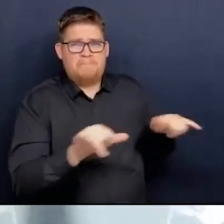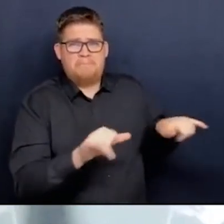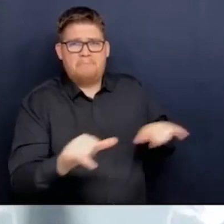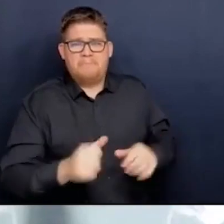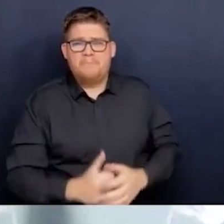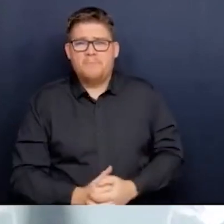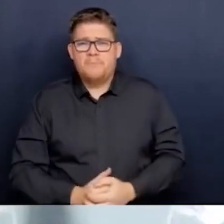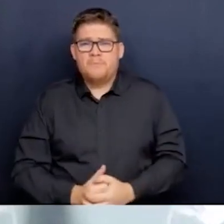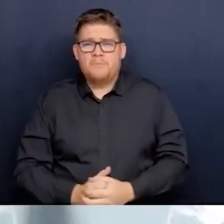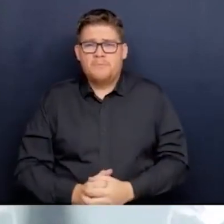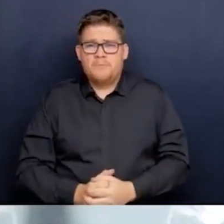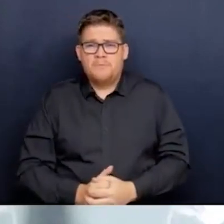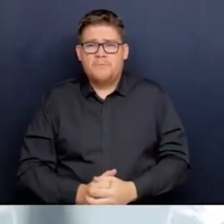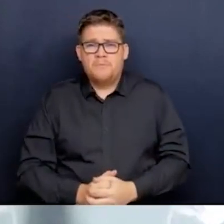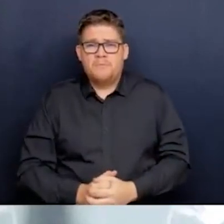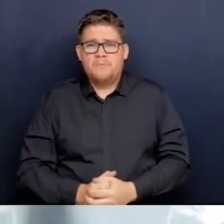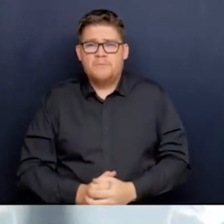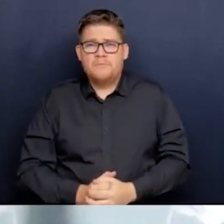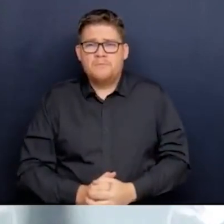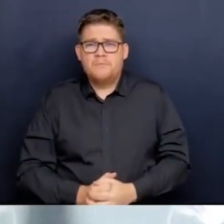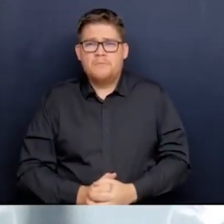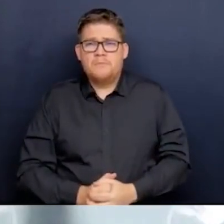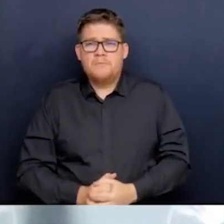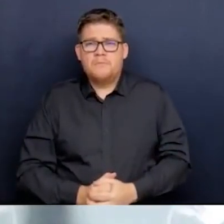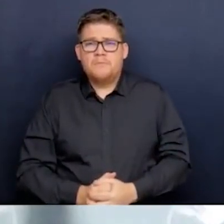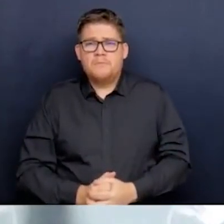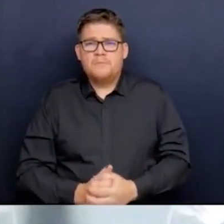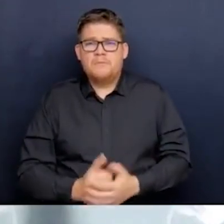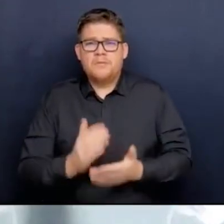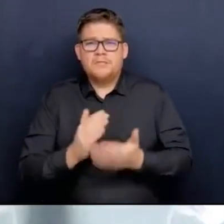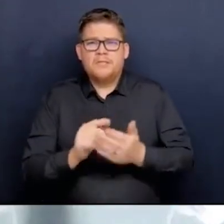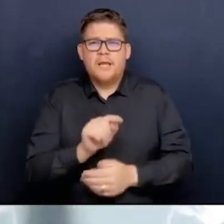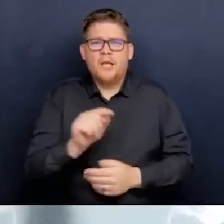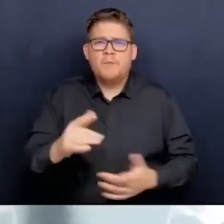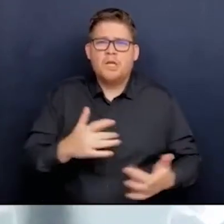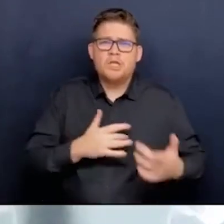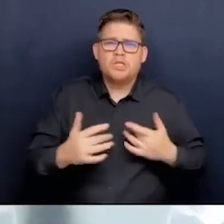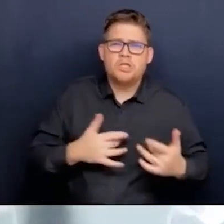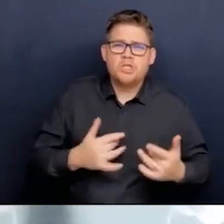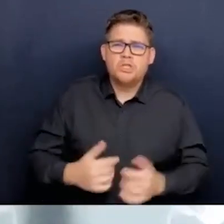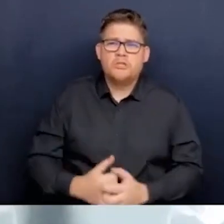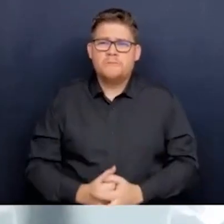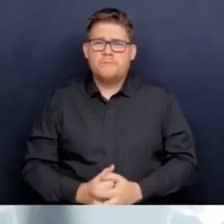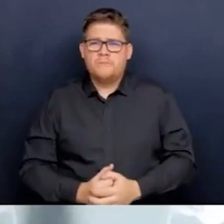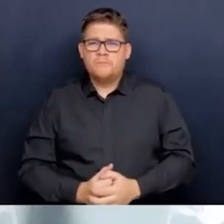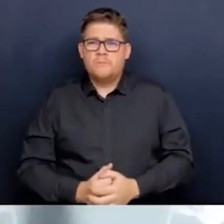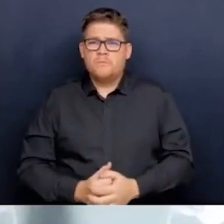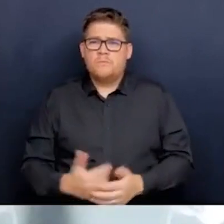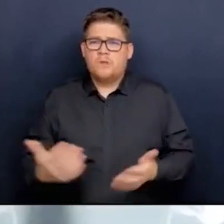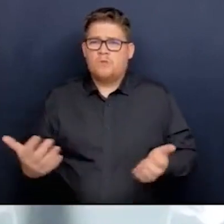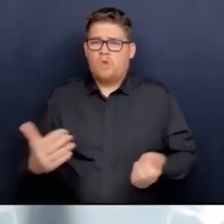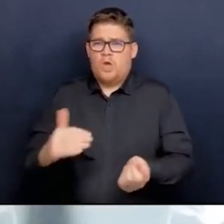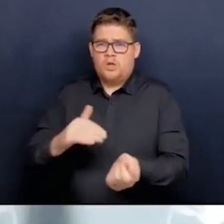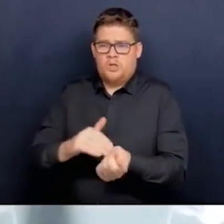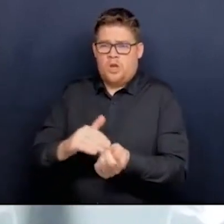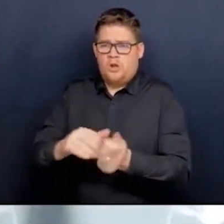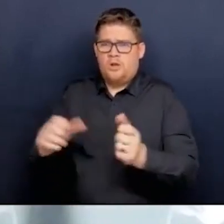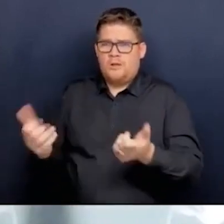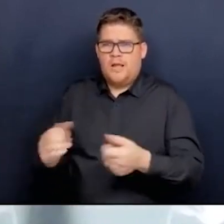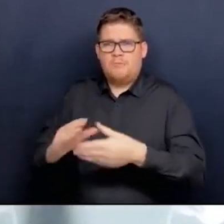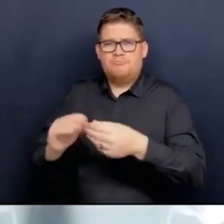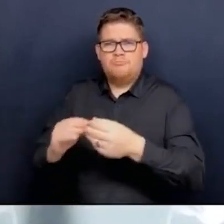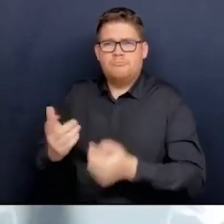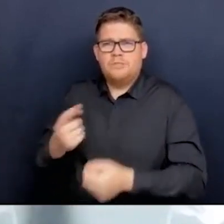what patient physicians and other health professionals can say. Again, there are,